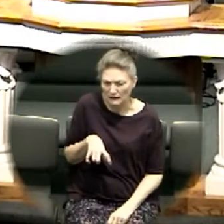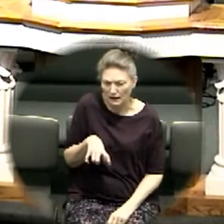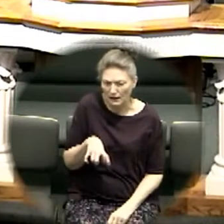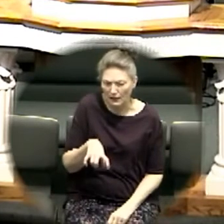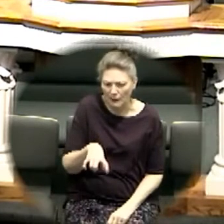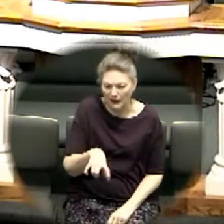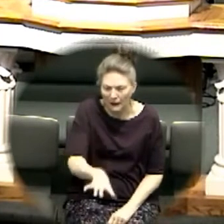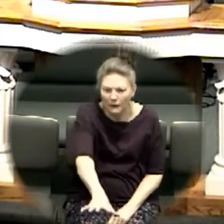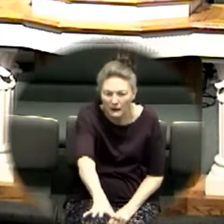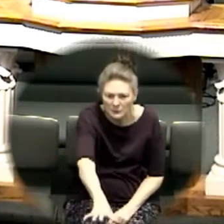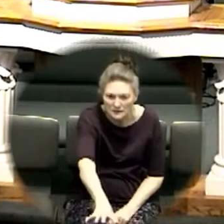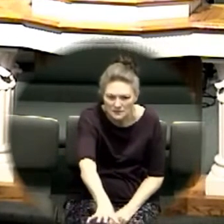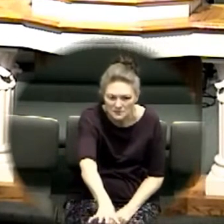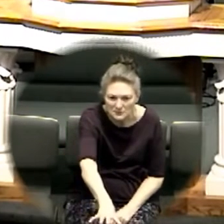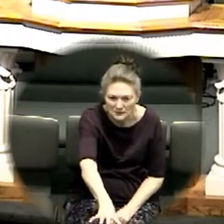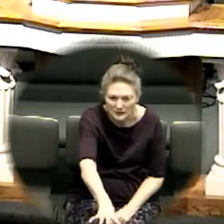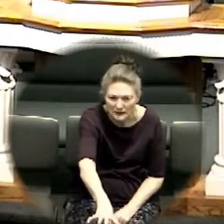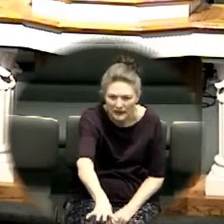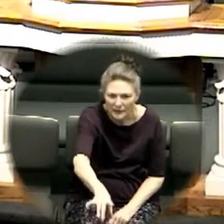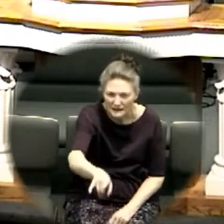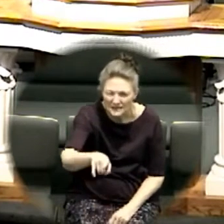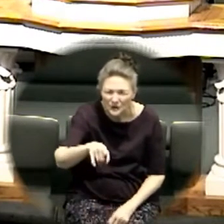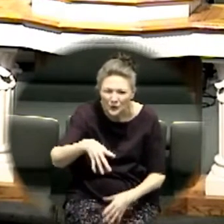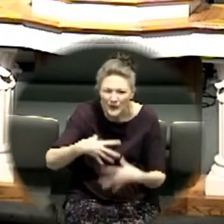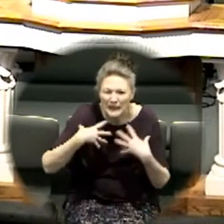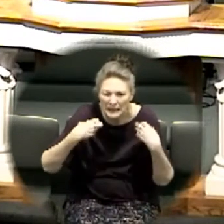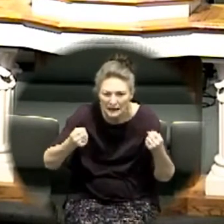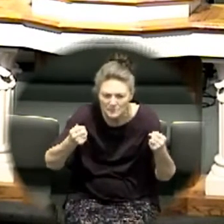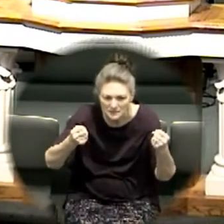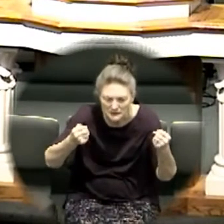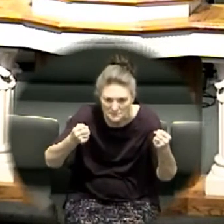as soon as he thrust forth his hand he said you're healed